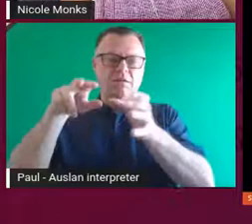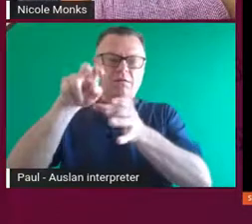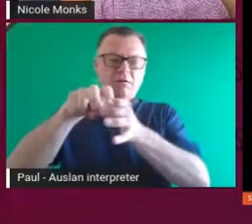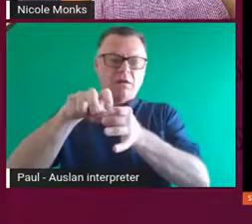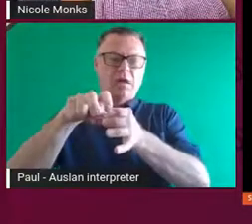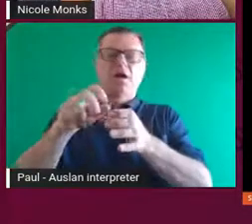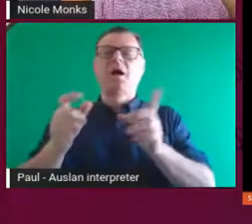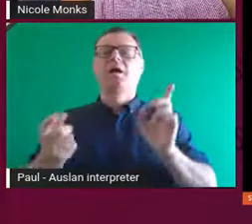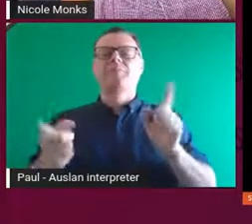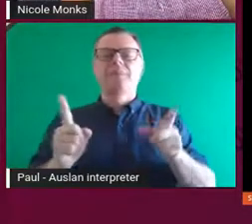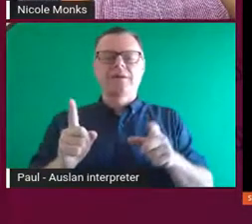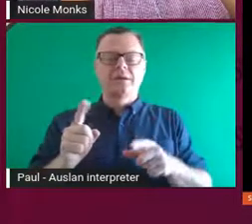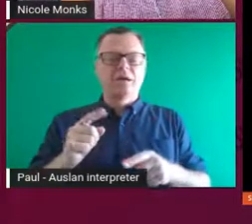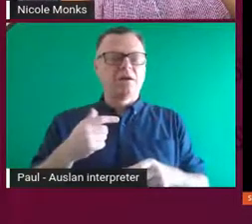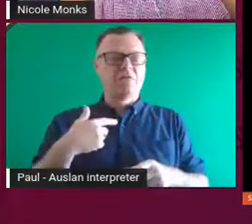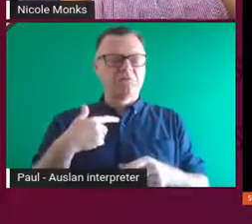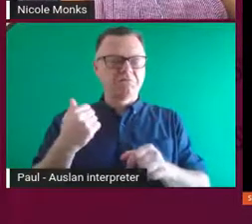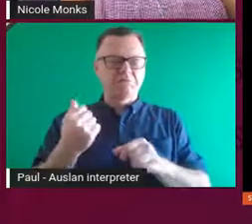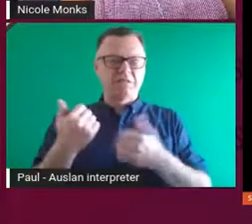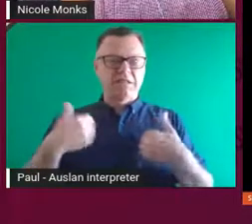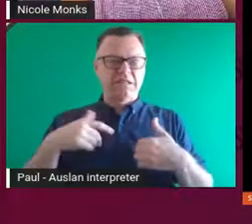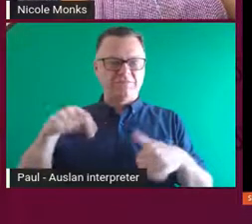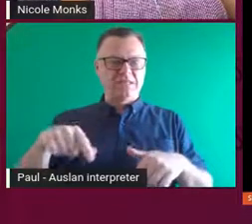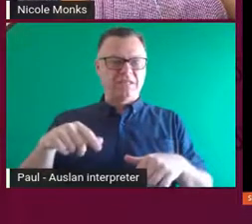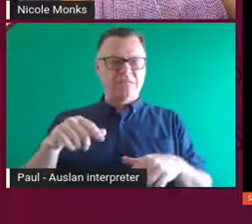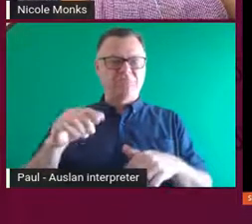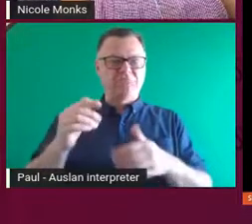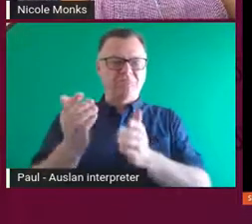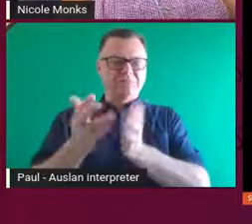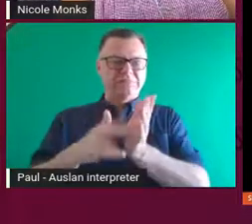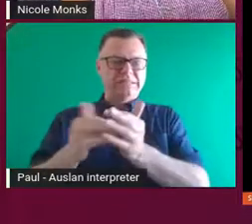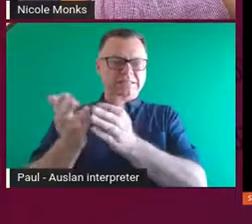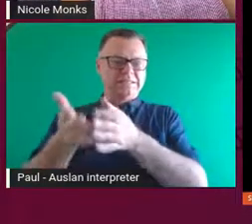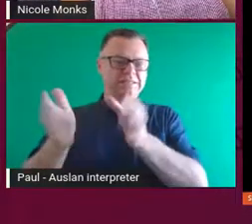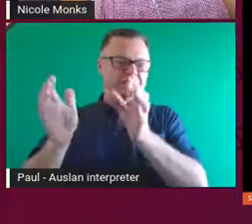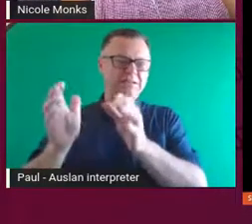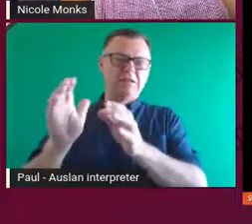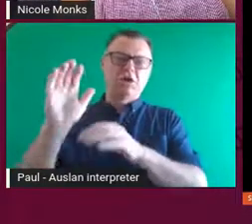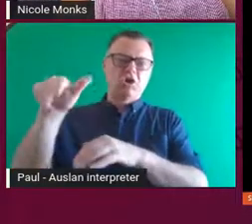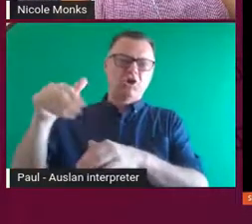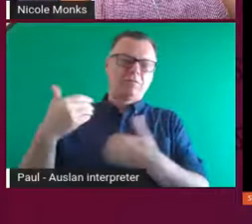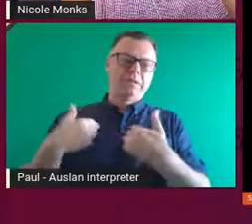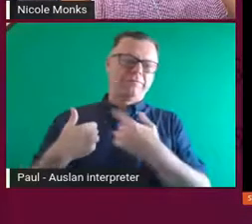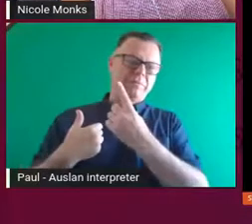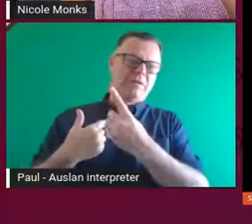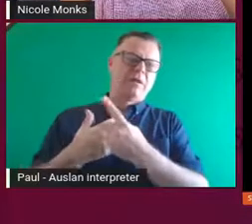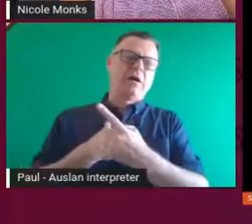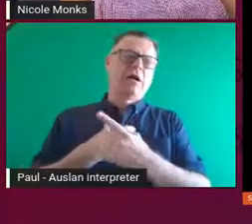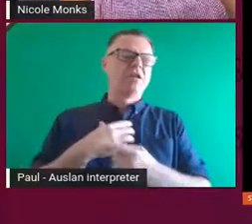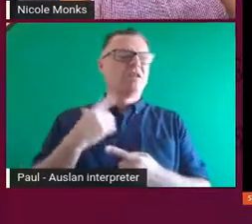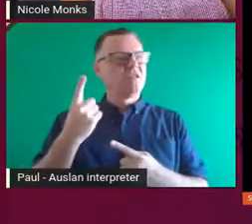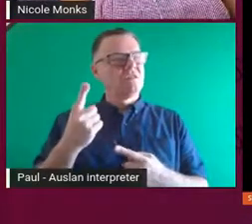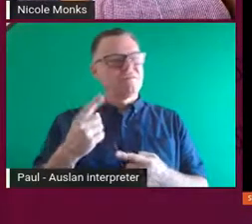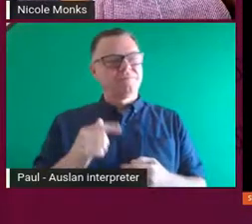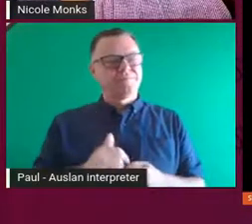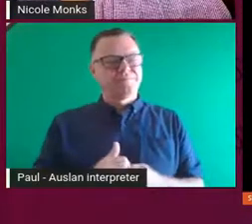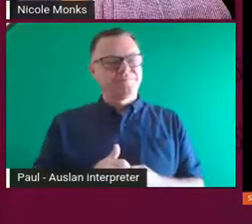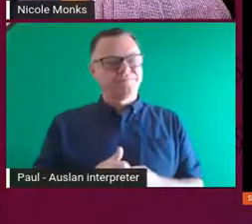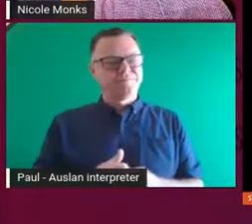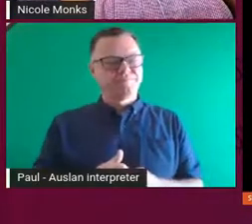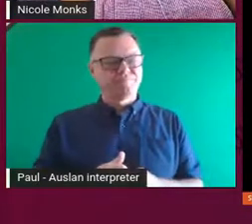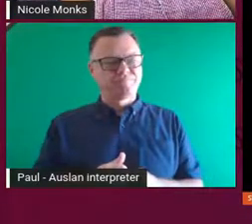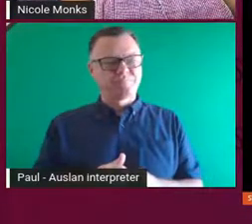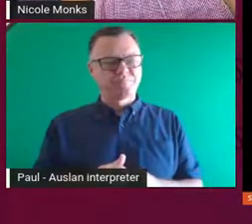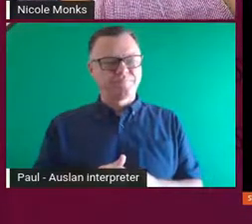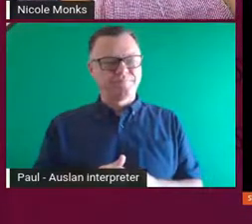It's actually made its home here. And then that made me sort of look at the work that I was doing and think, you know, it